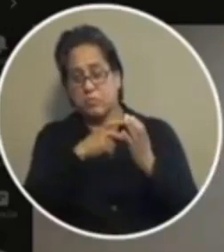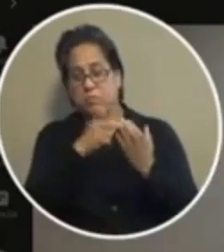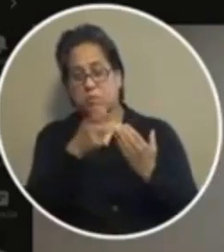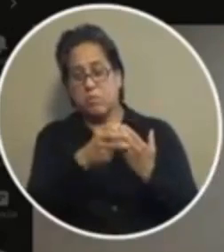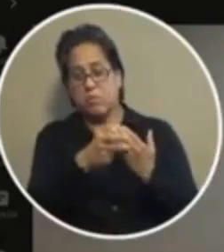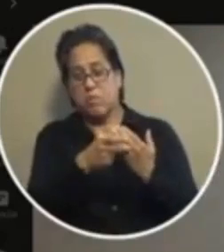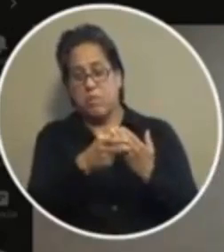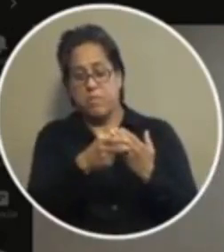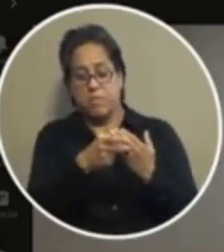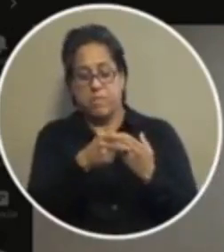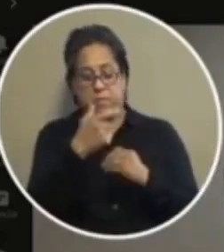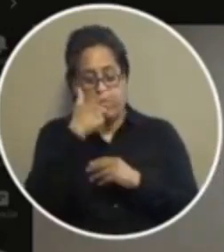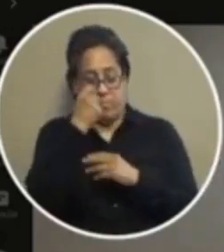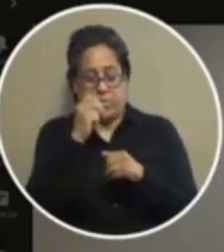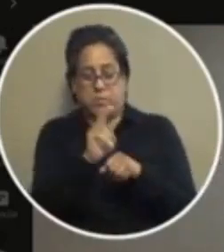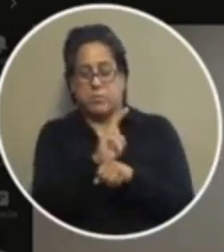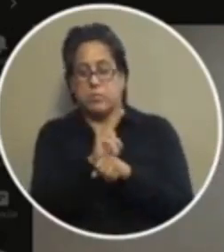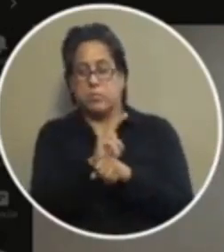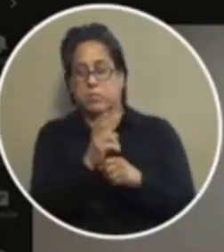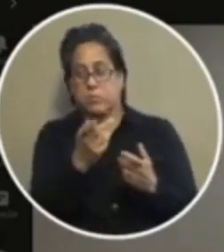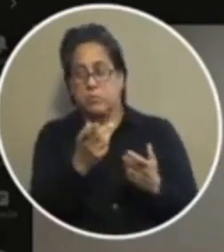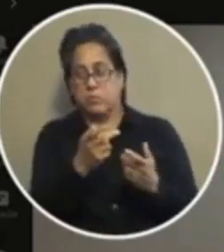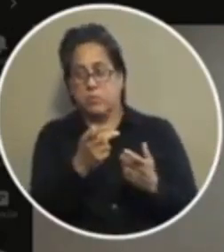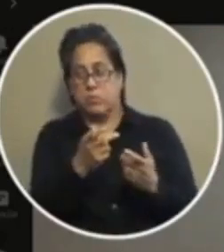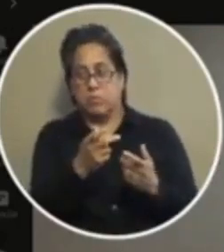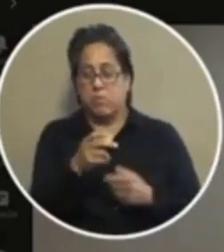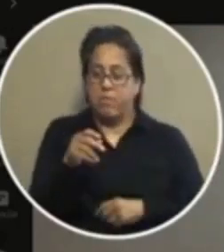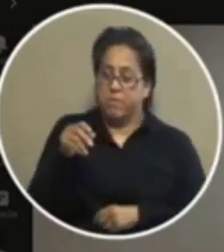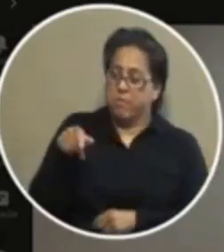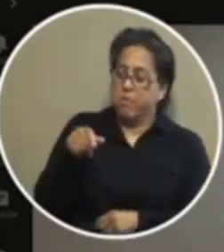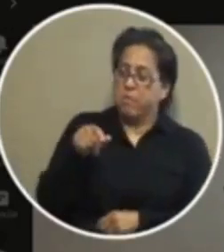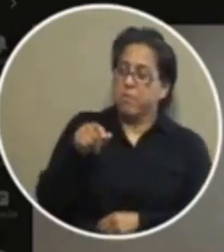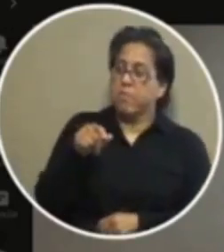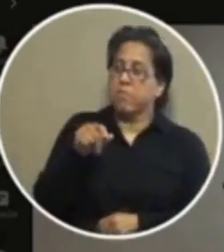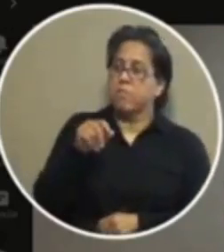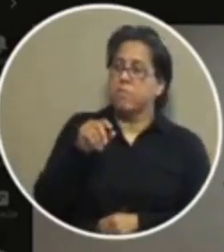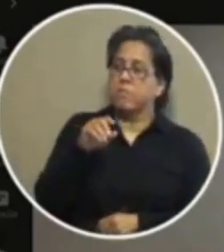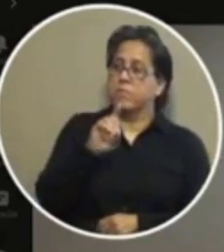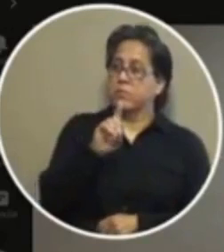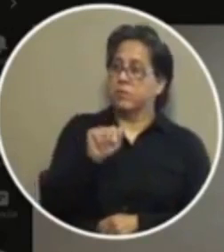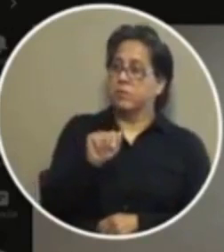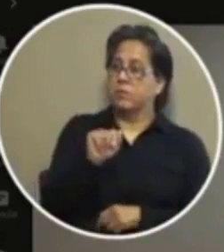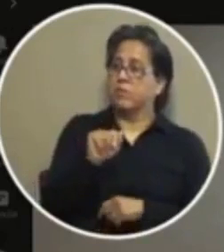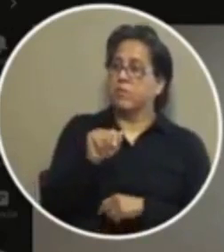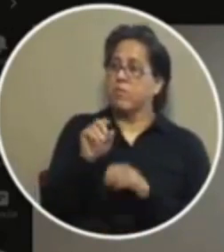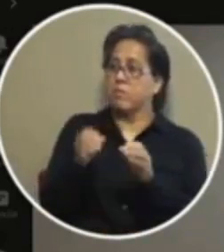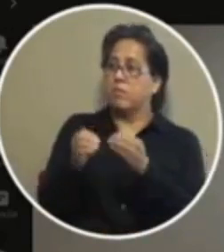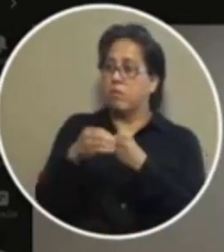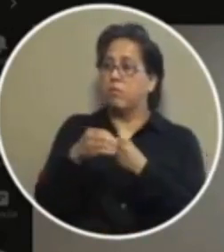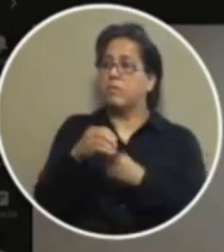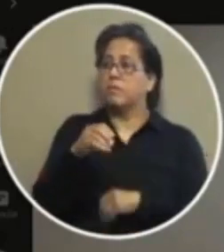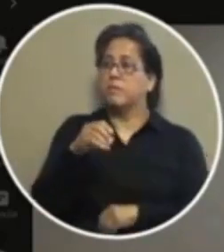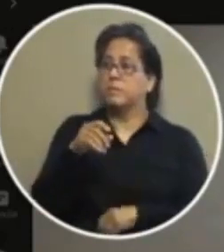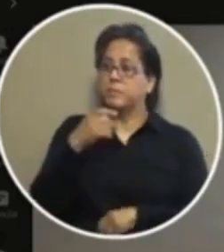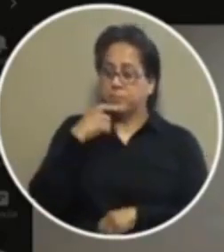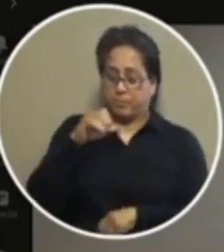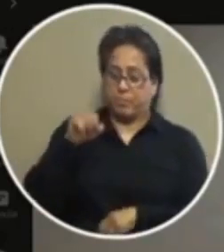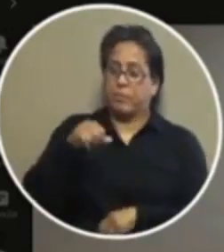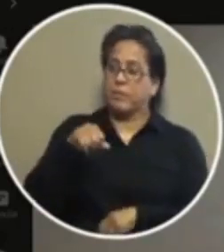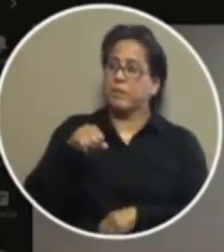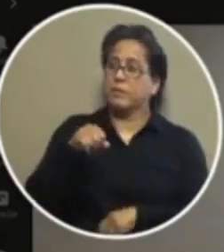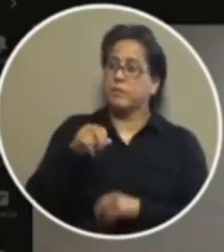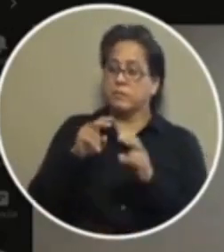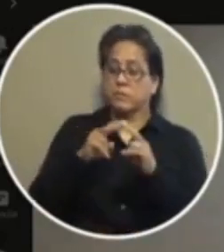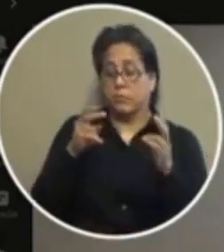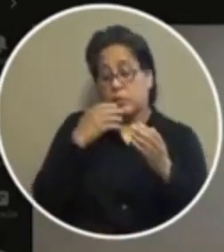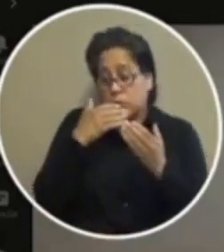you you you resolve it right then there oh absolutely it's a it's absolutely it's it's it's actually been a